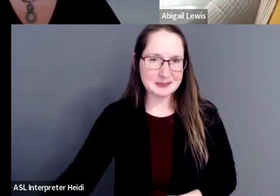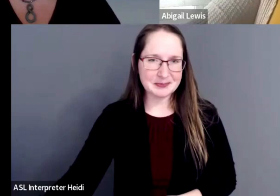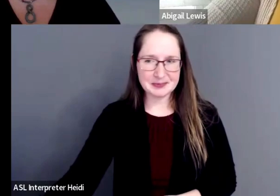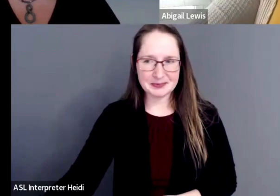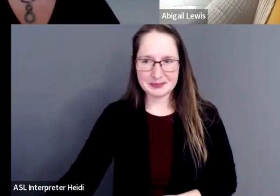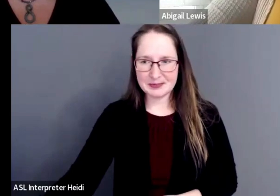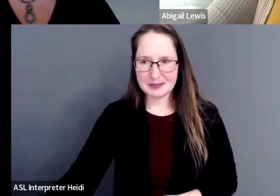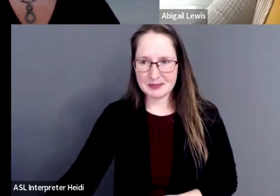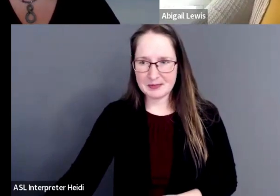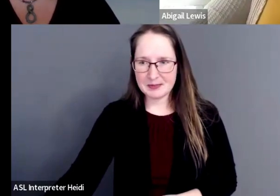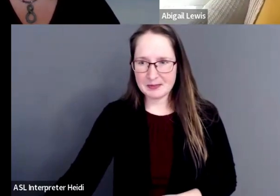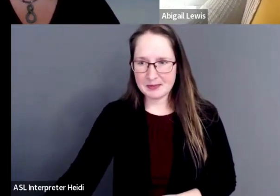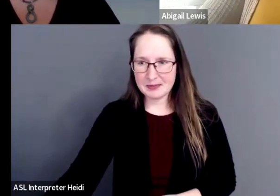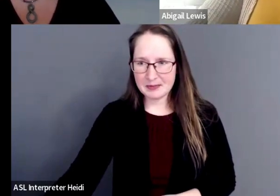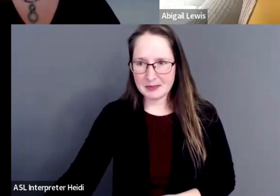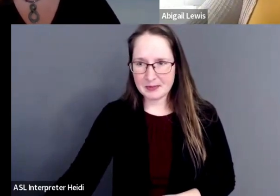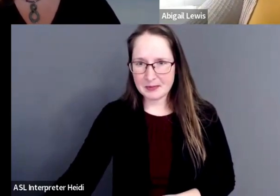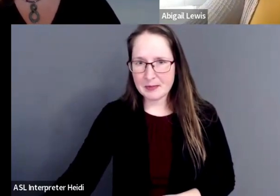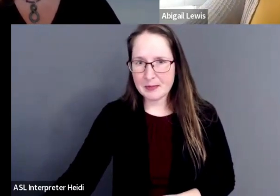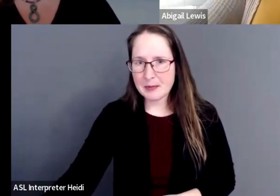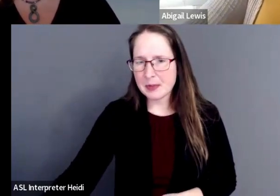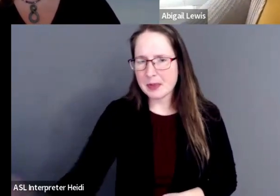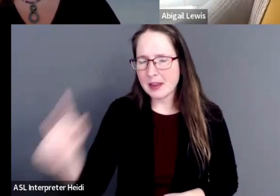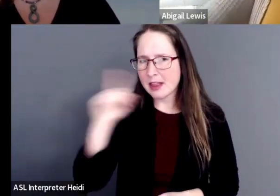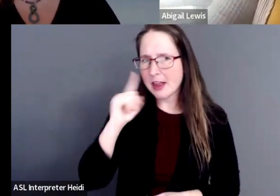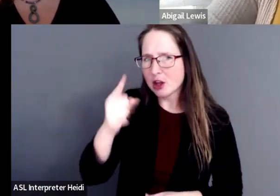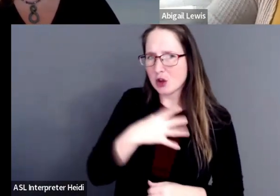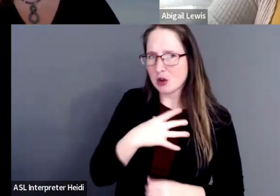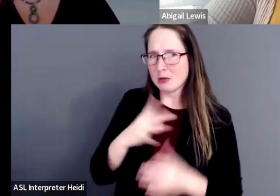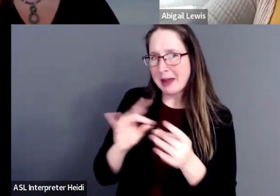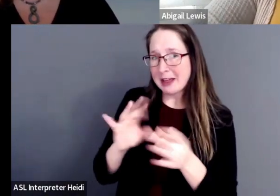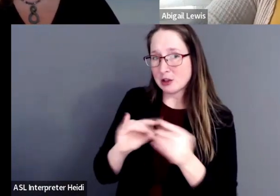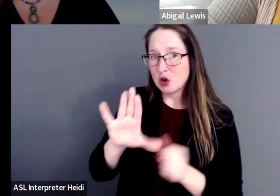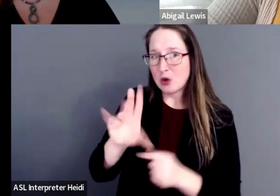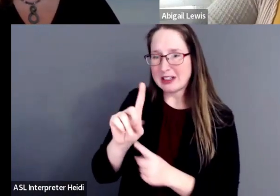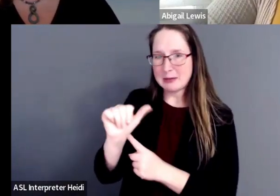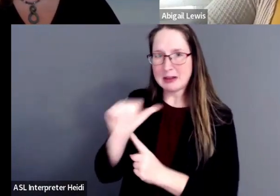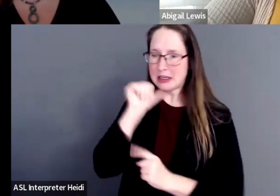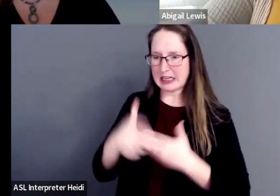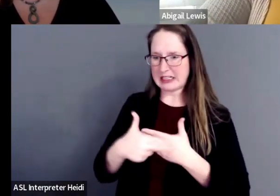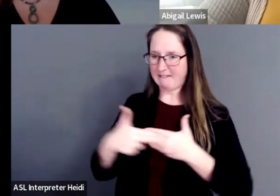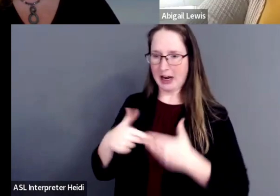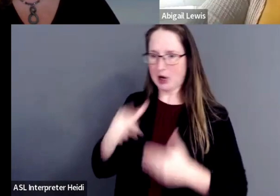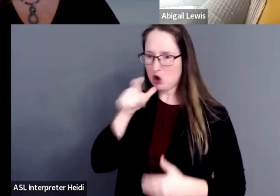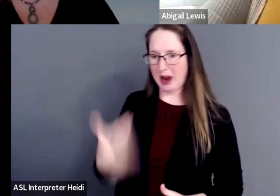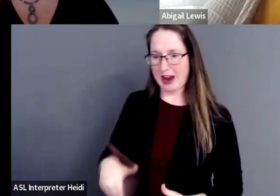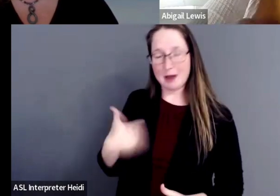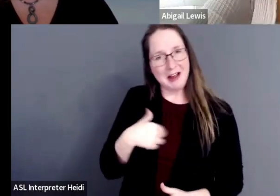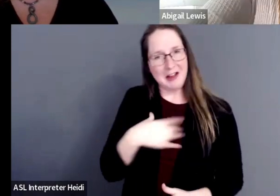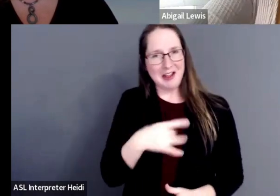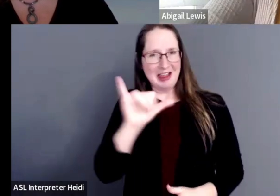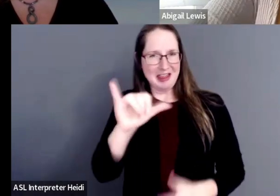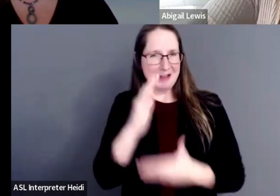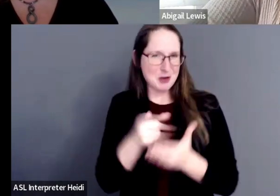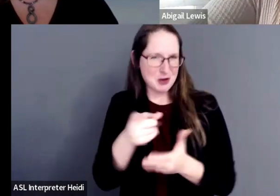I like what you mentioned, don't let your disability define you. I like that part that you mentioned.